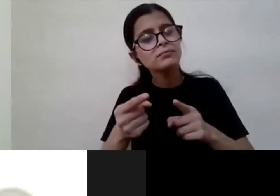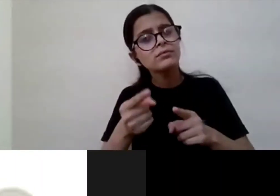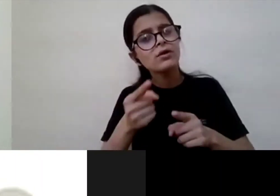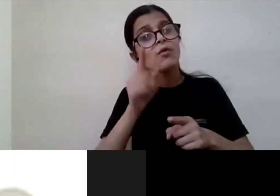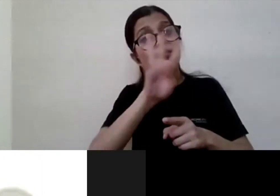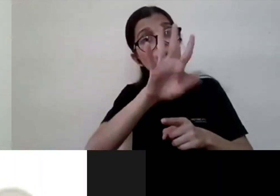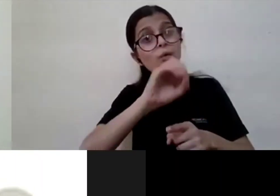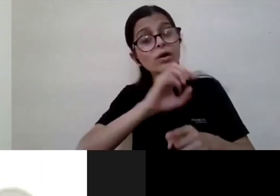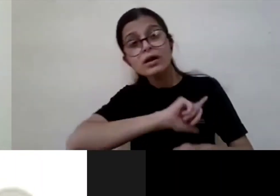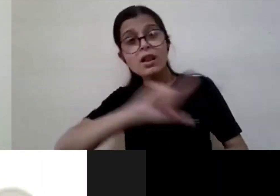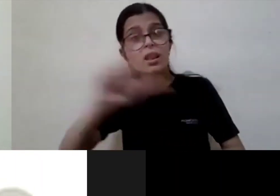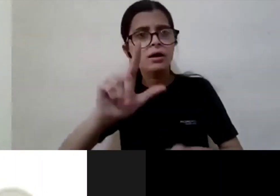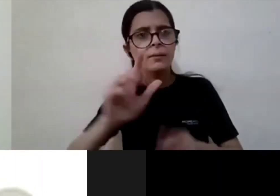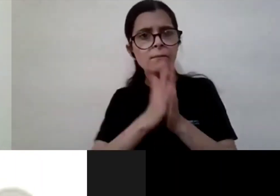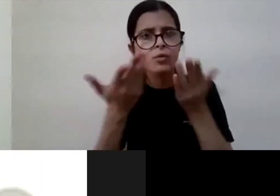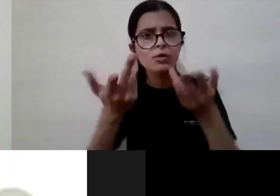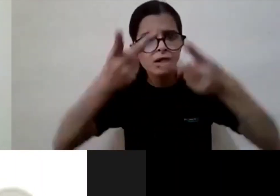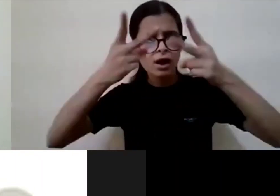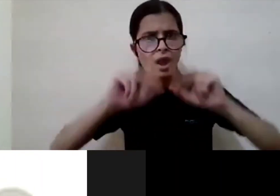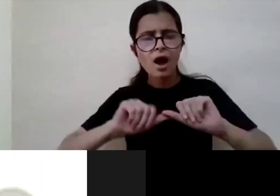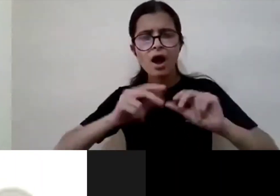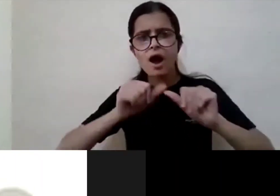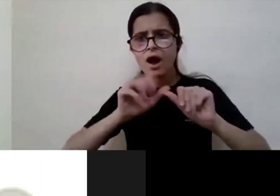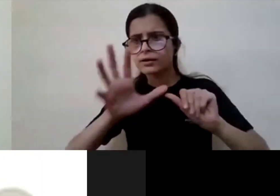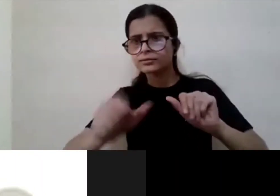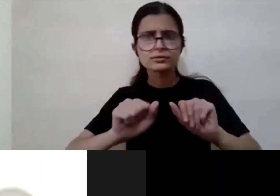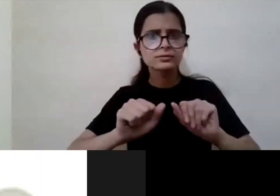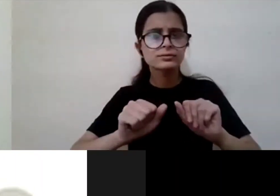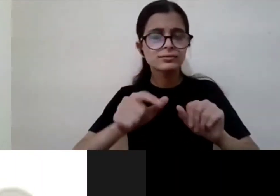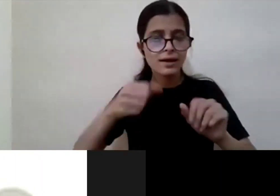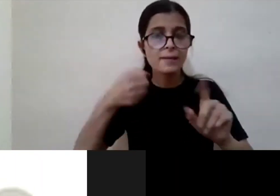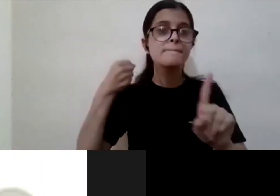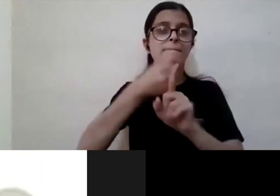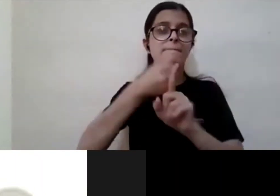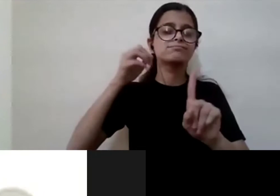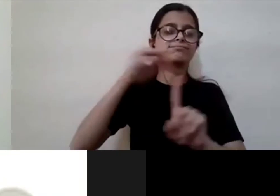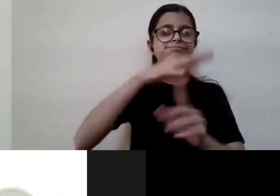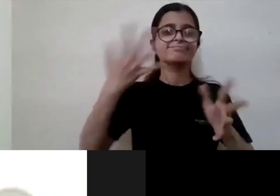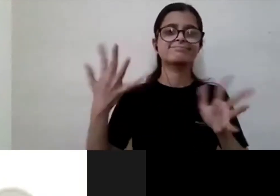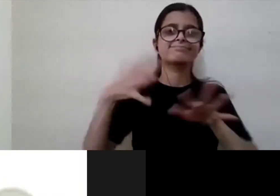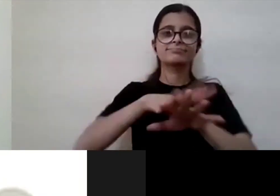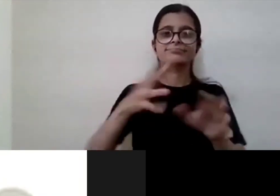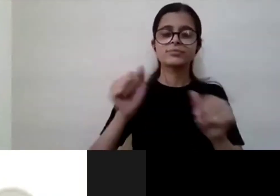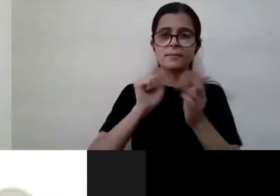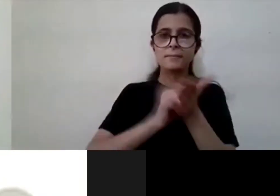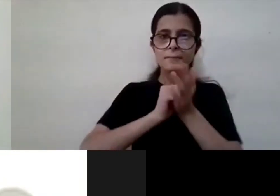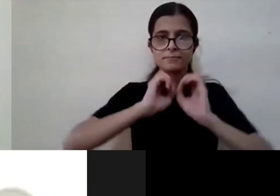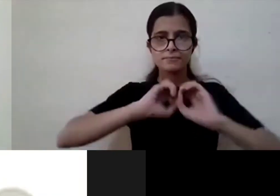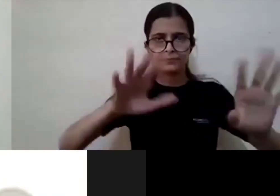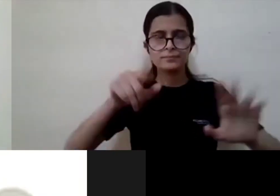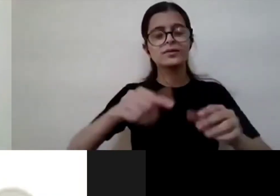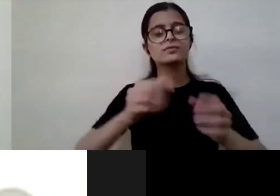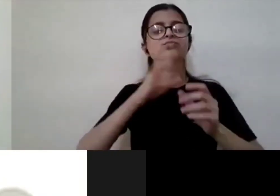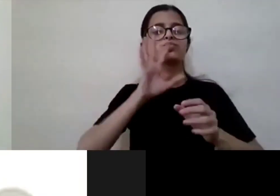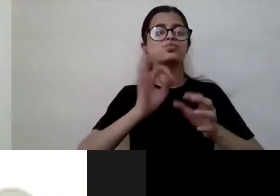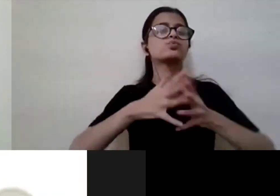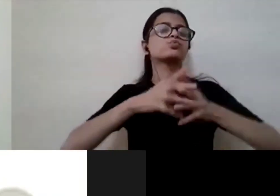accessible to me so the impact of inclusive publishing is absolutely huge